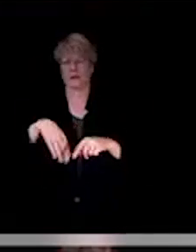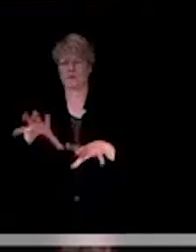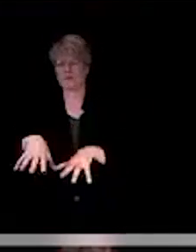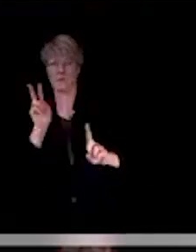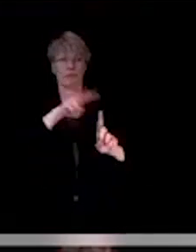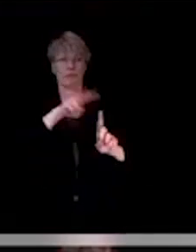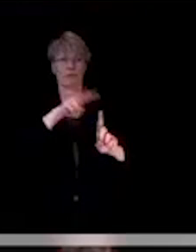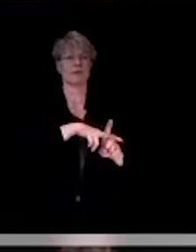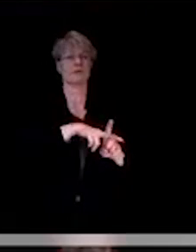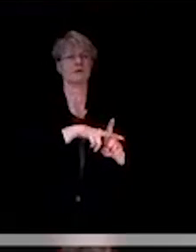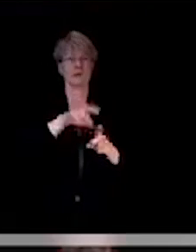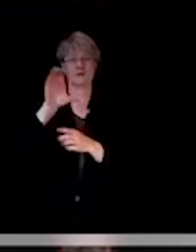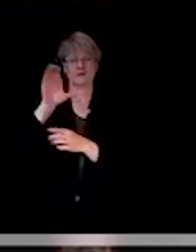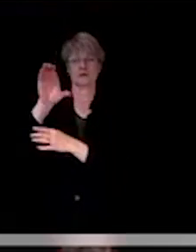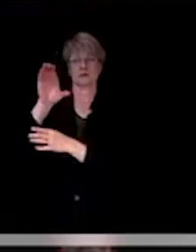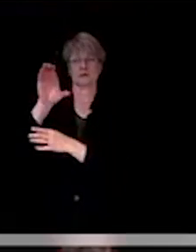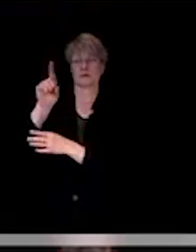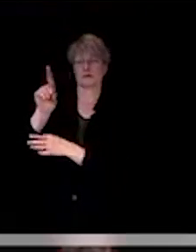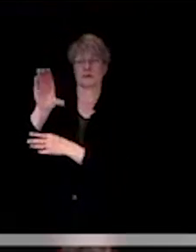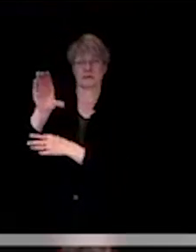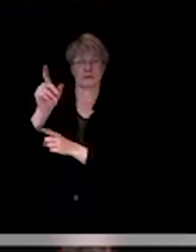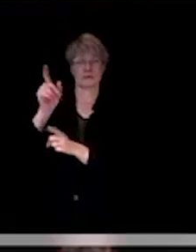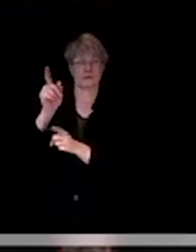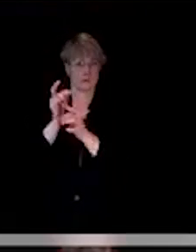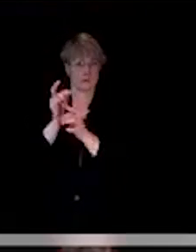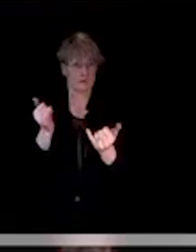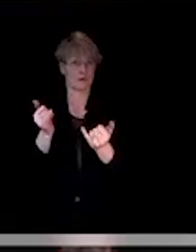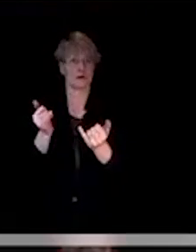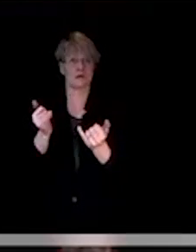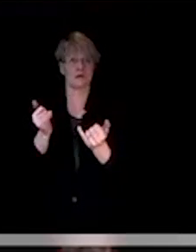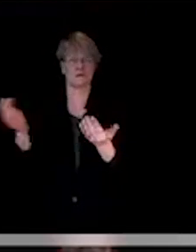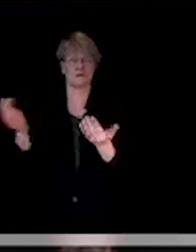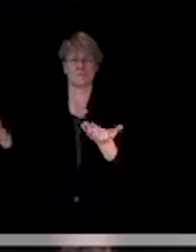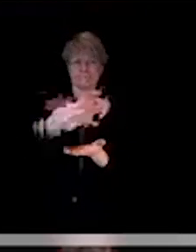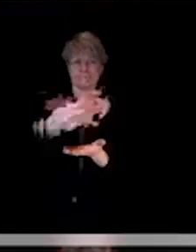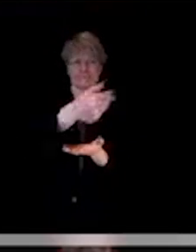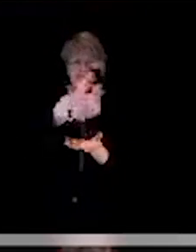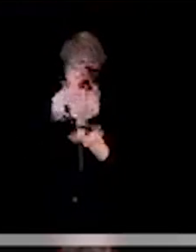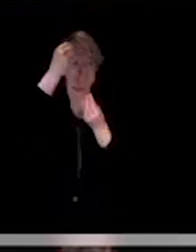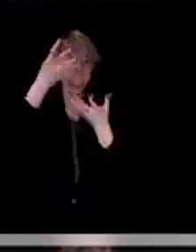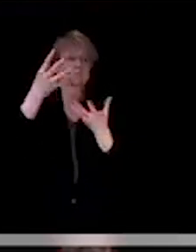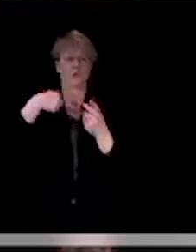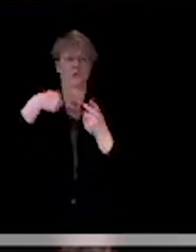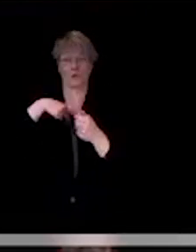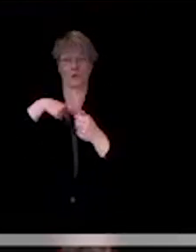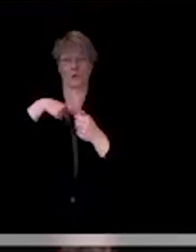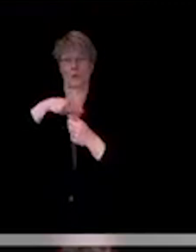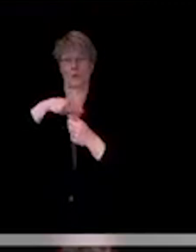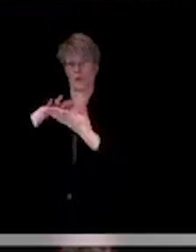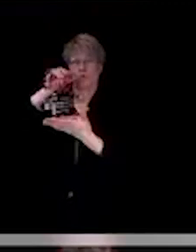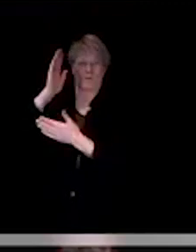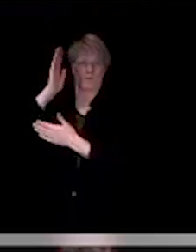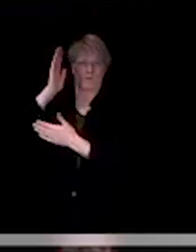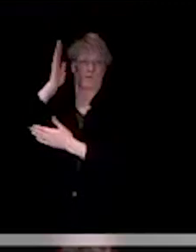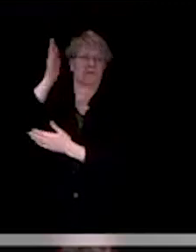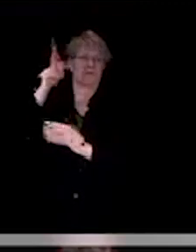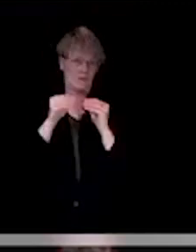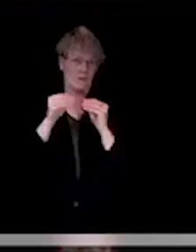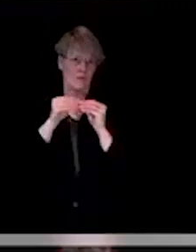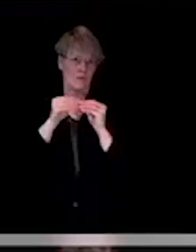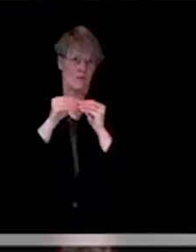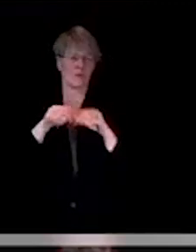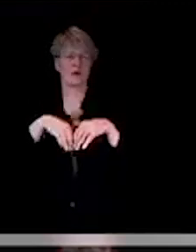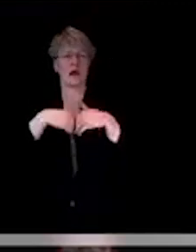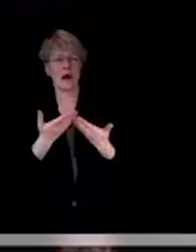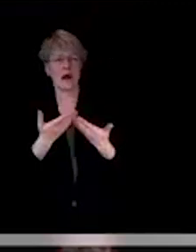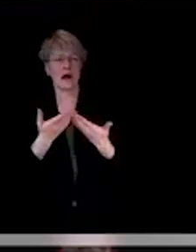CDC is actually doing some of that information gathering right now so I think we're going to learn more over time about how that information